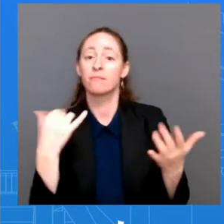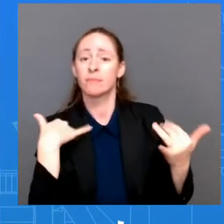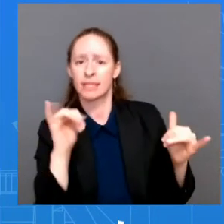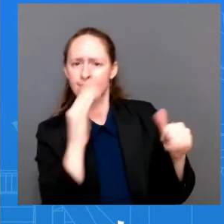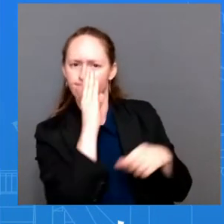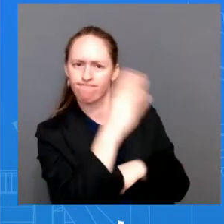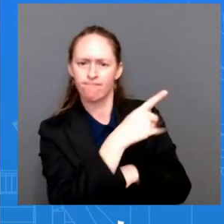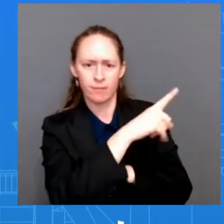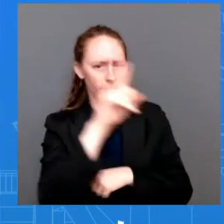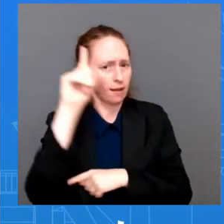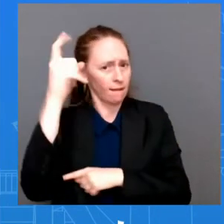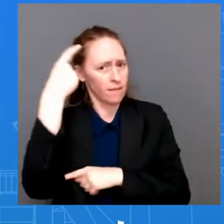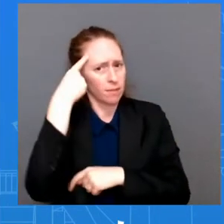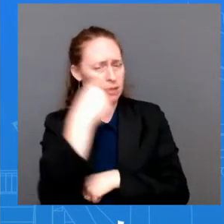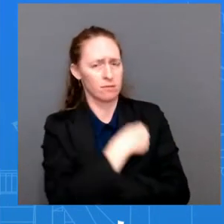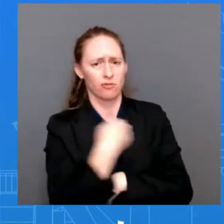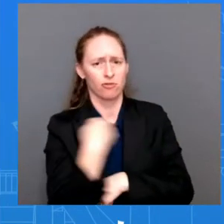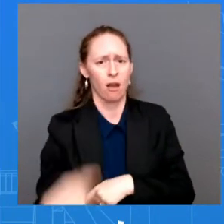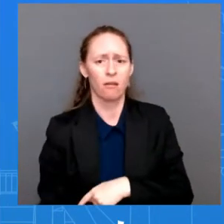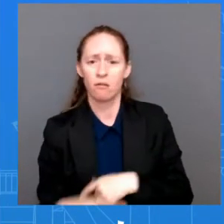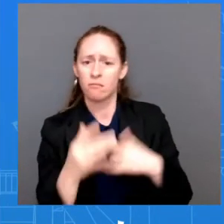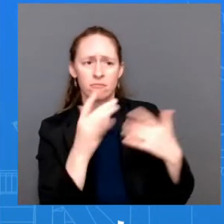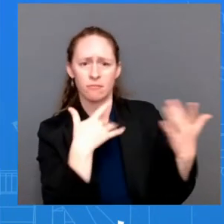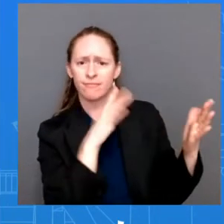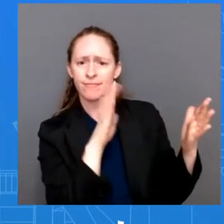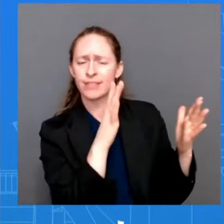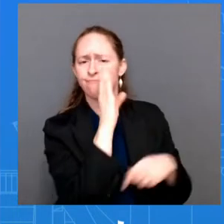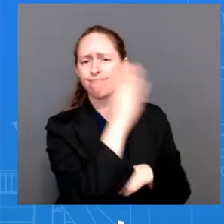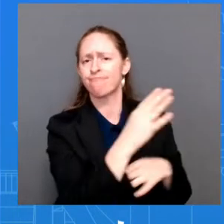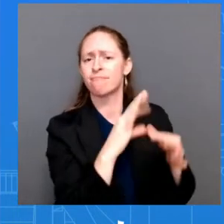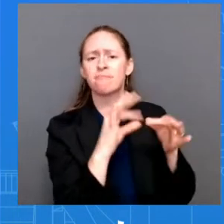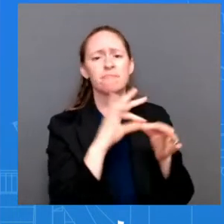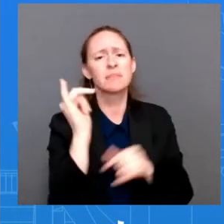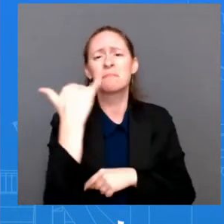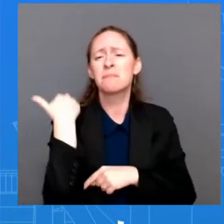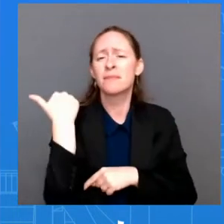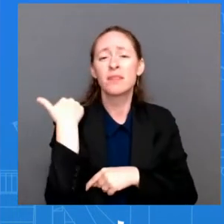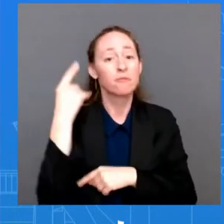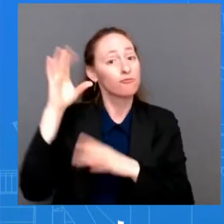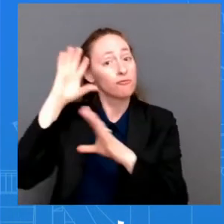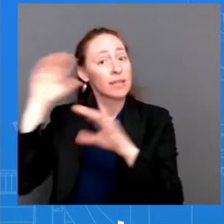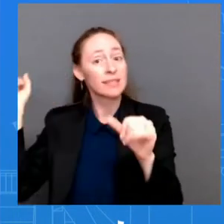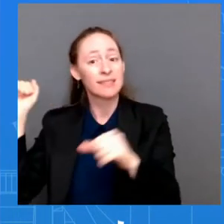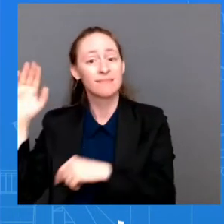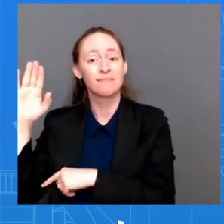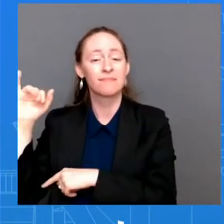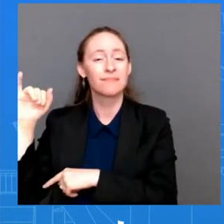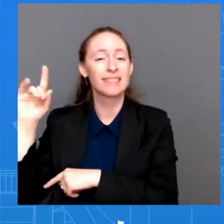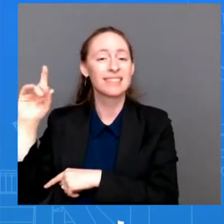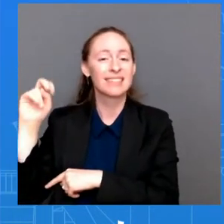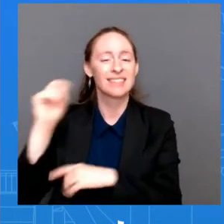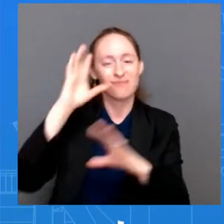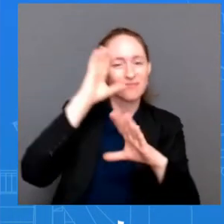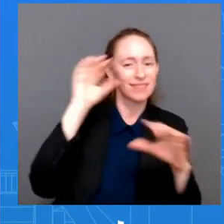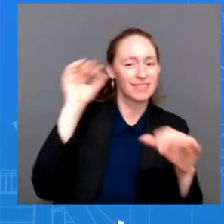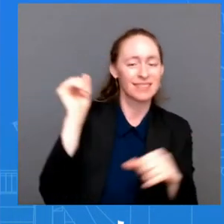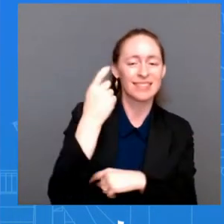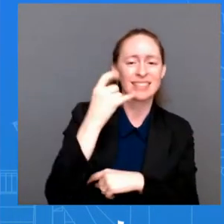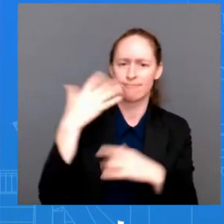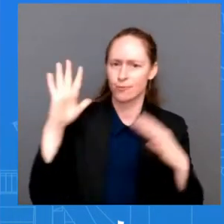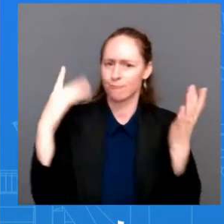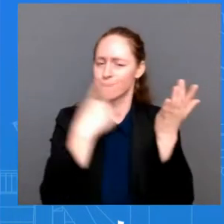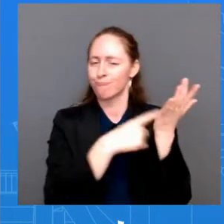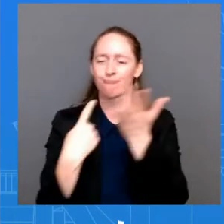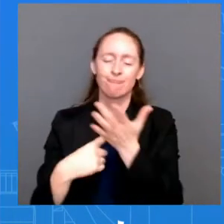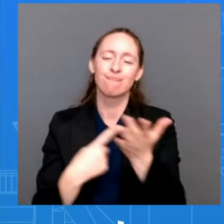last week in the phone call between President Biden and President Xi. The National Security Advisor, the Secretaries of State and Defense, the Chairman